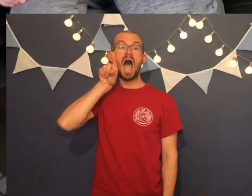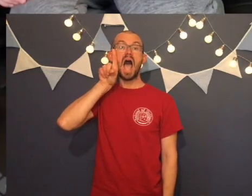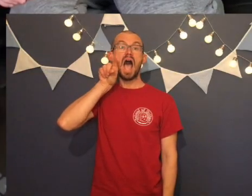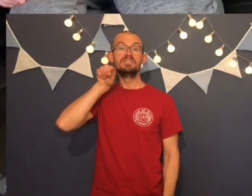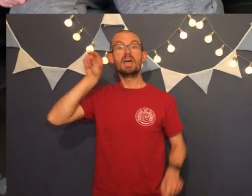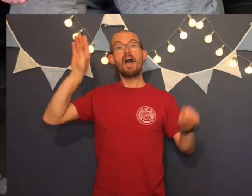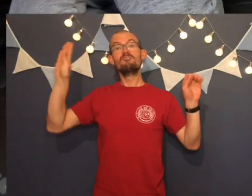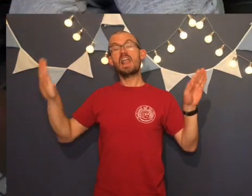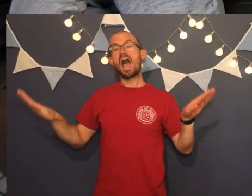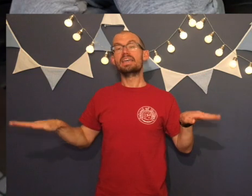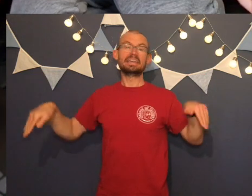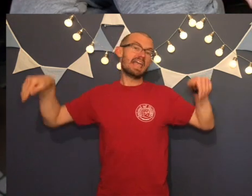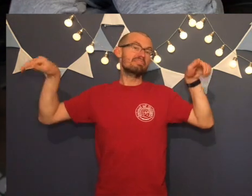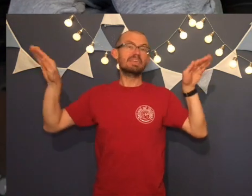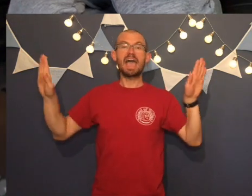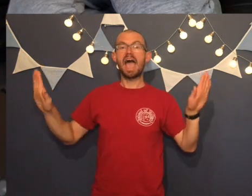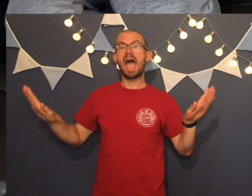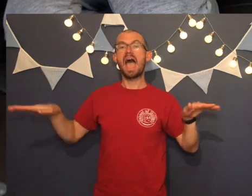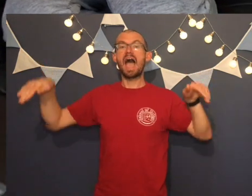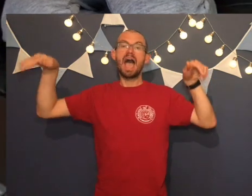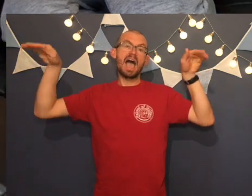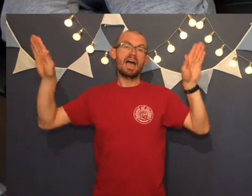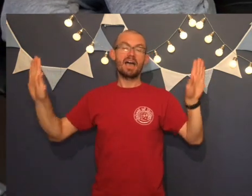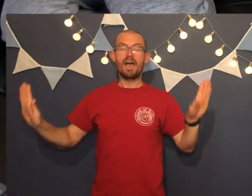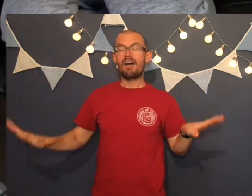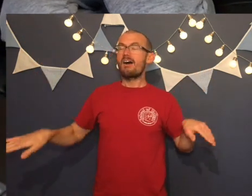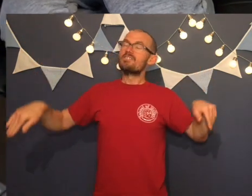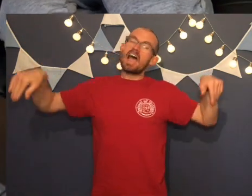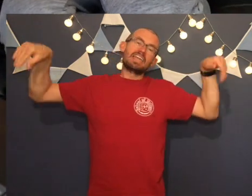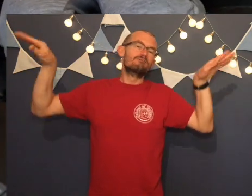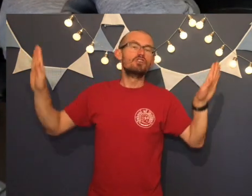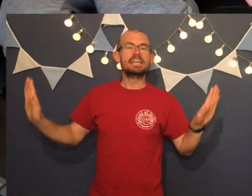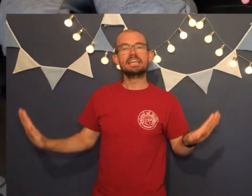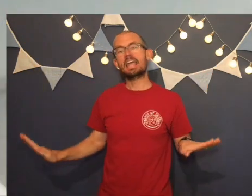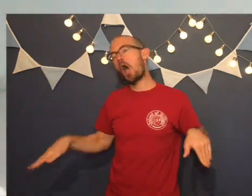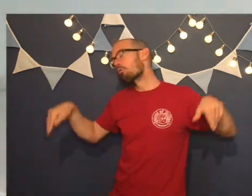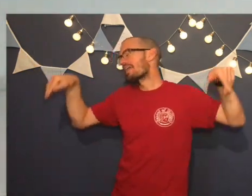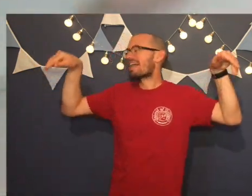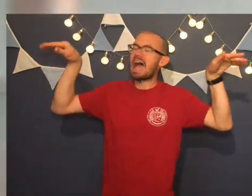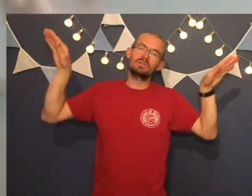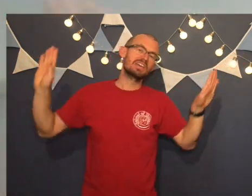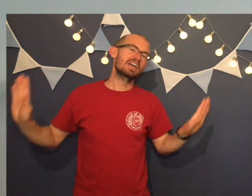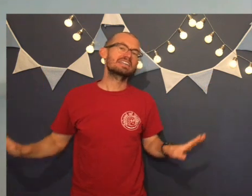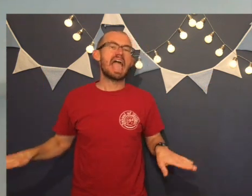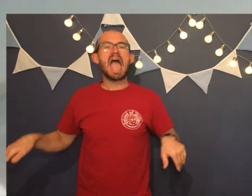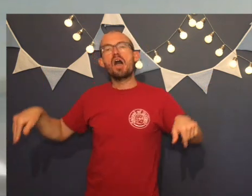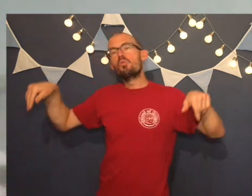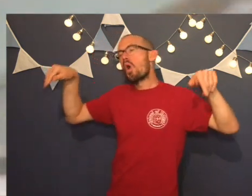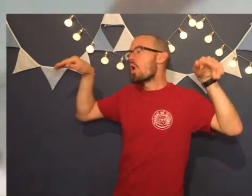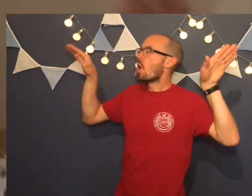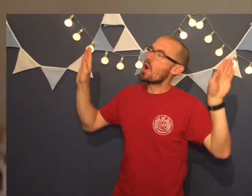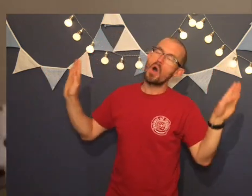Birds flying in the air, flying free without a